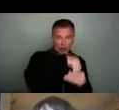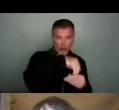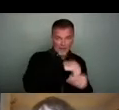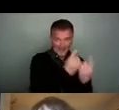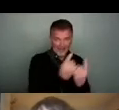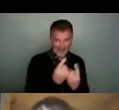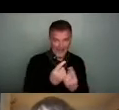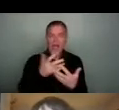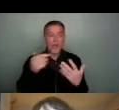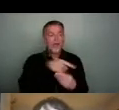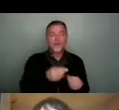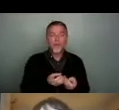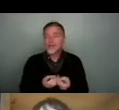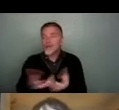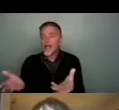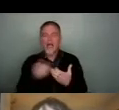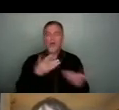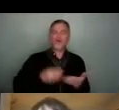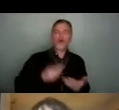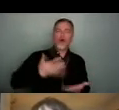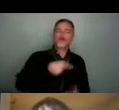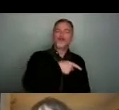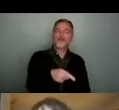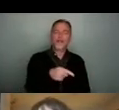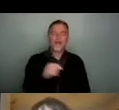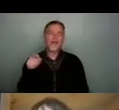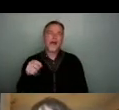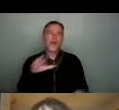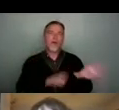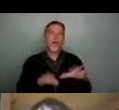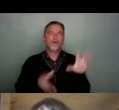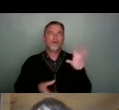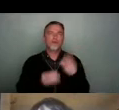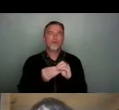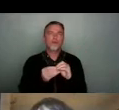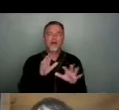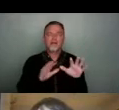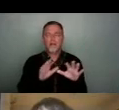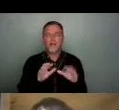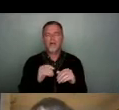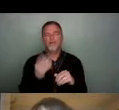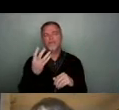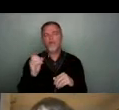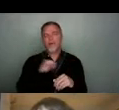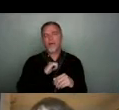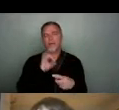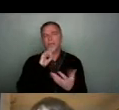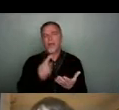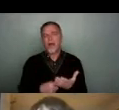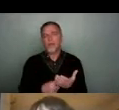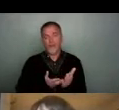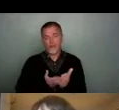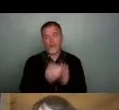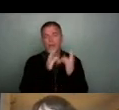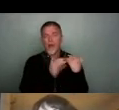how much that costed. And that came to an estimate value of about £40,000 across the pilot.